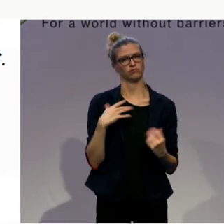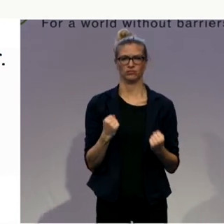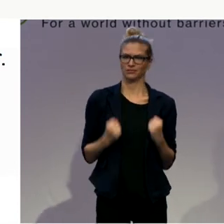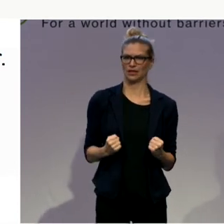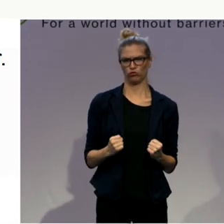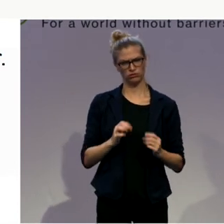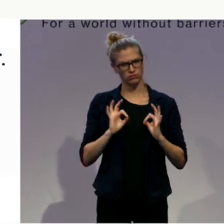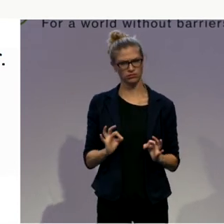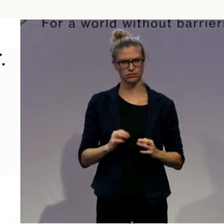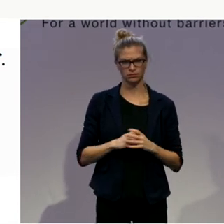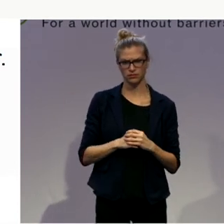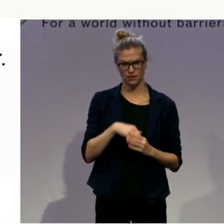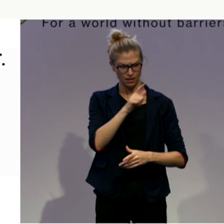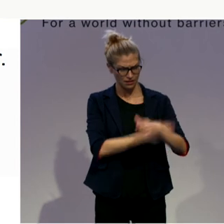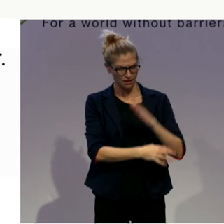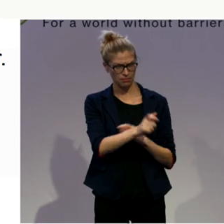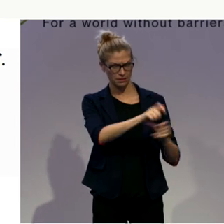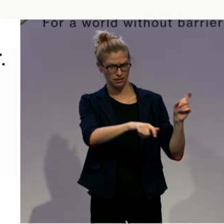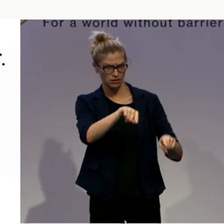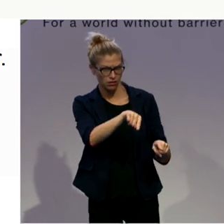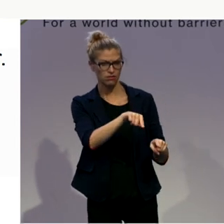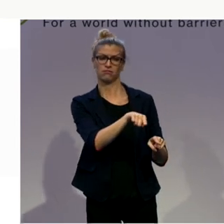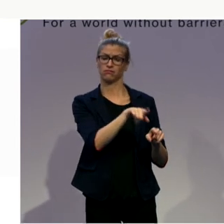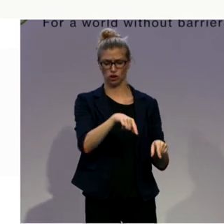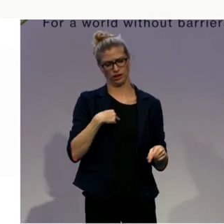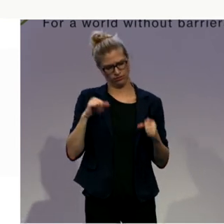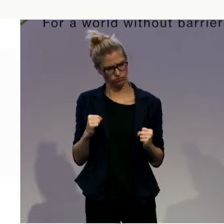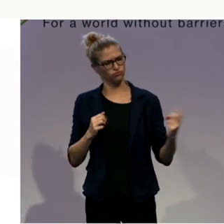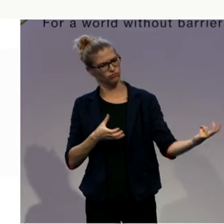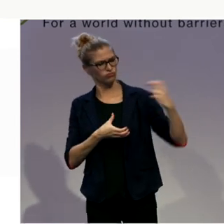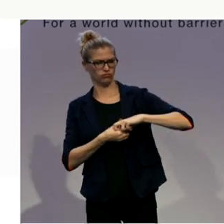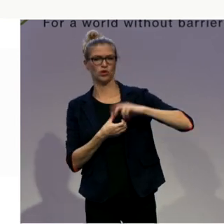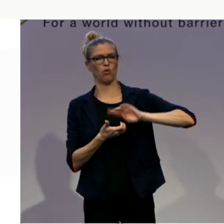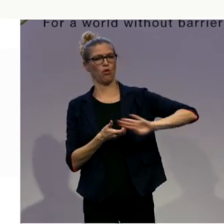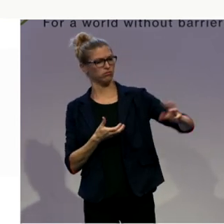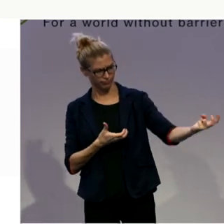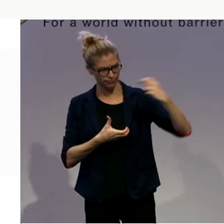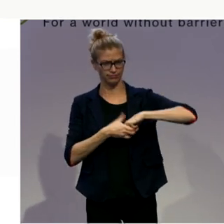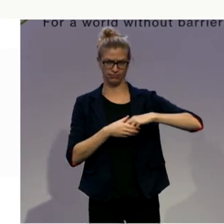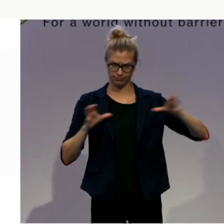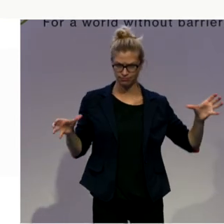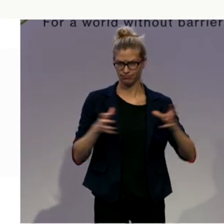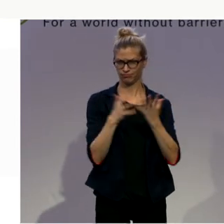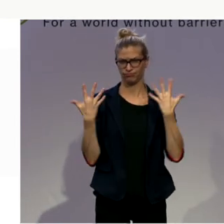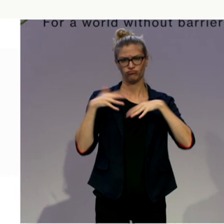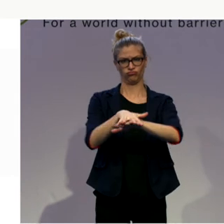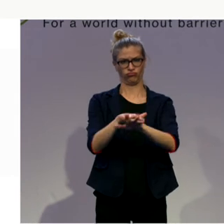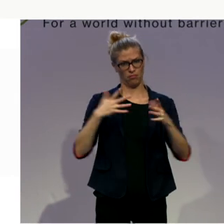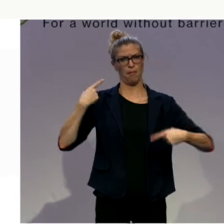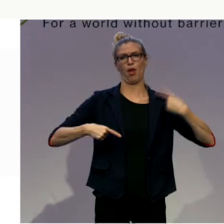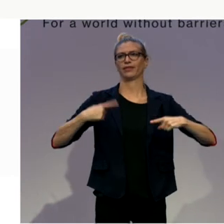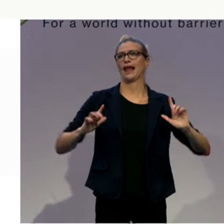disabilities participate in society as whole and especially in political life.